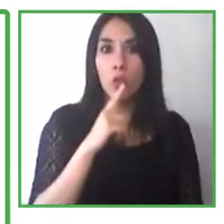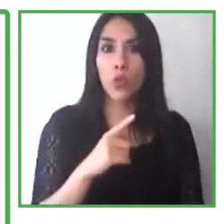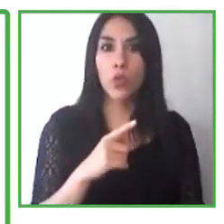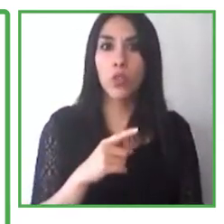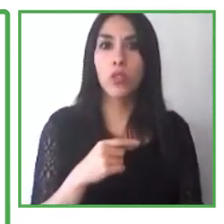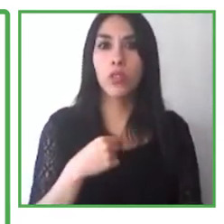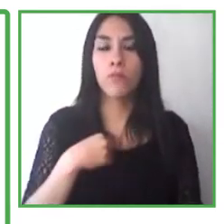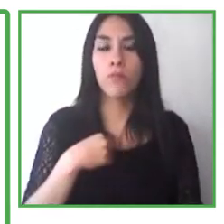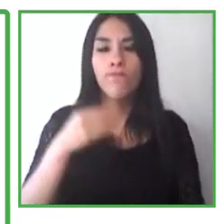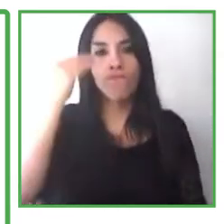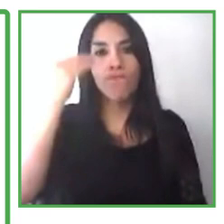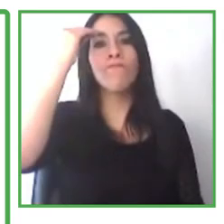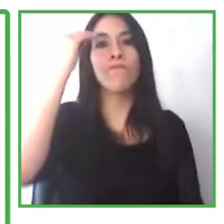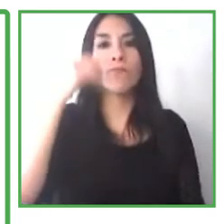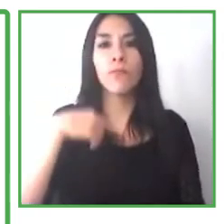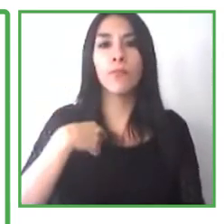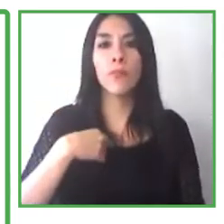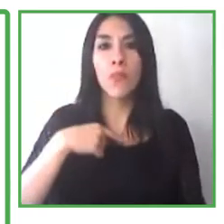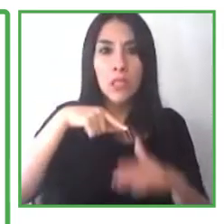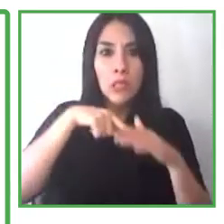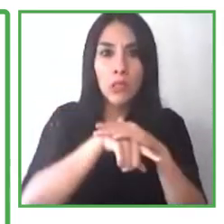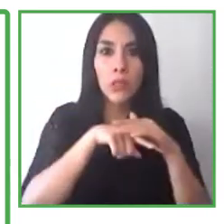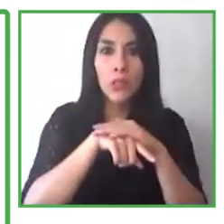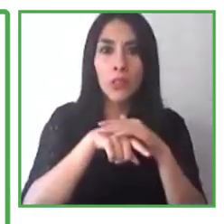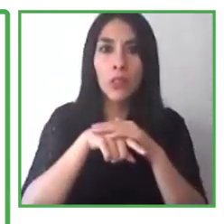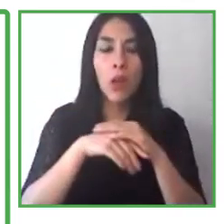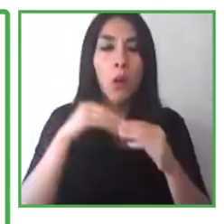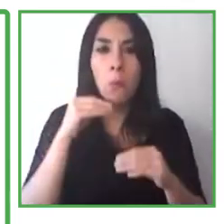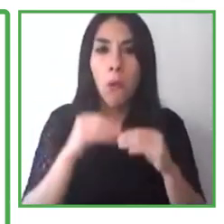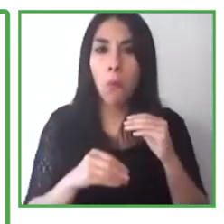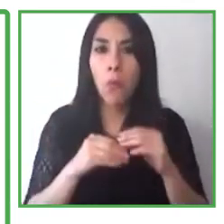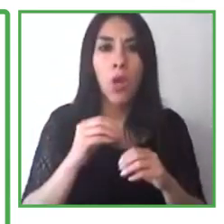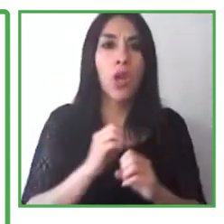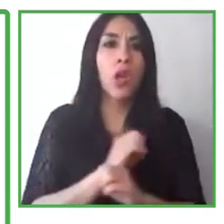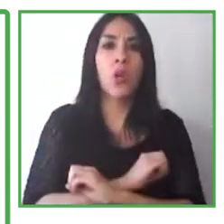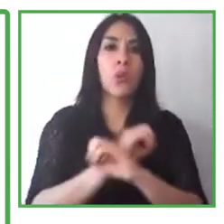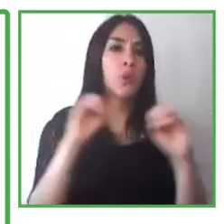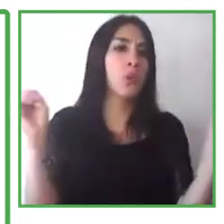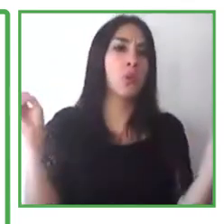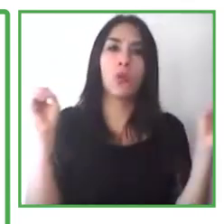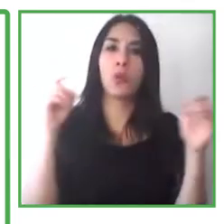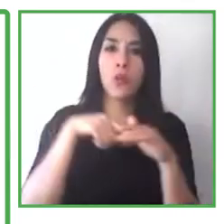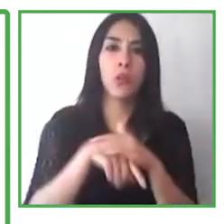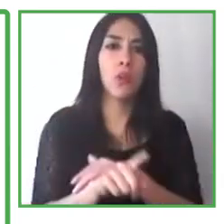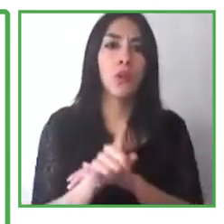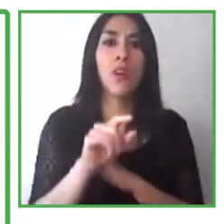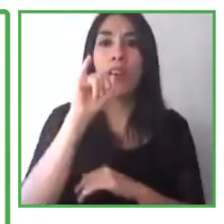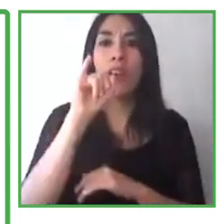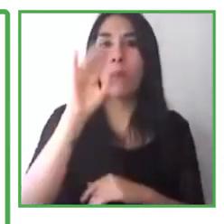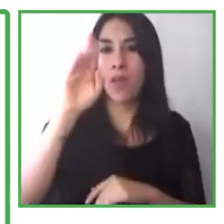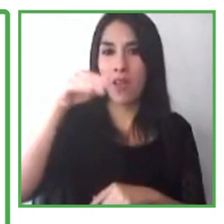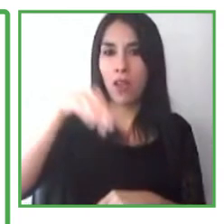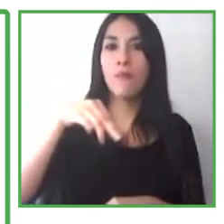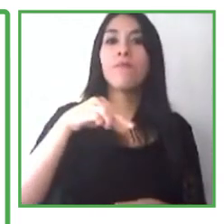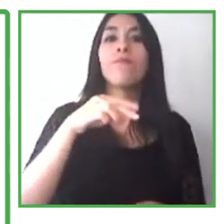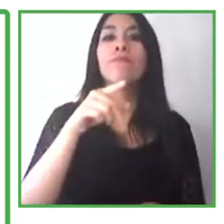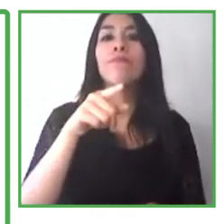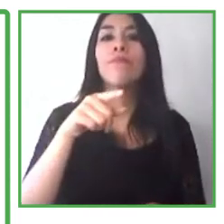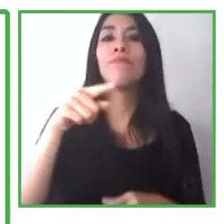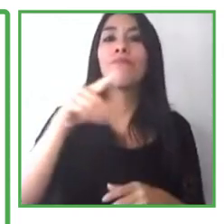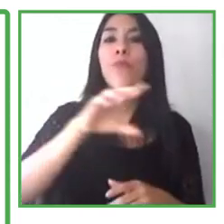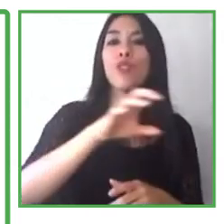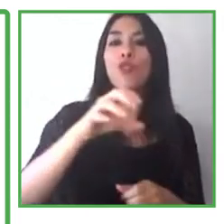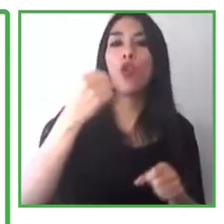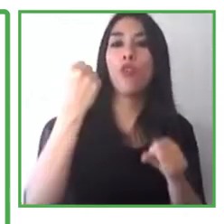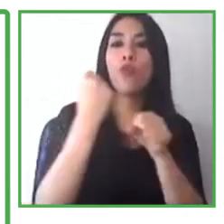IBM building. So again, make sure that your workplace is physically accessible. But of course, physical